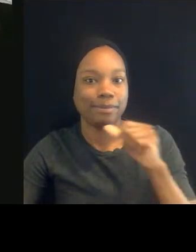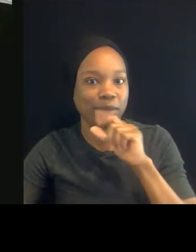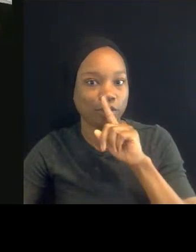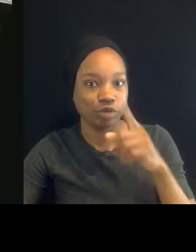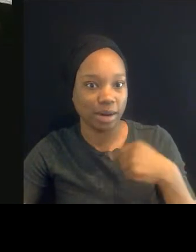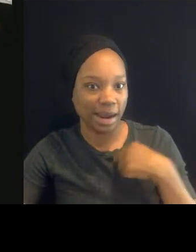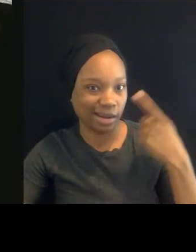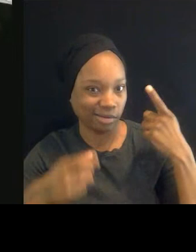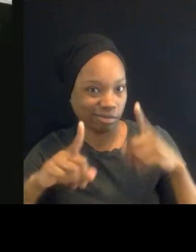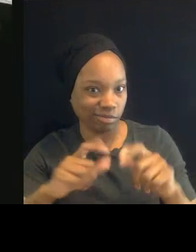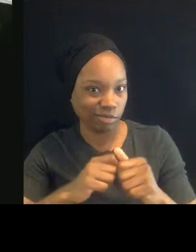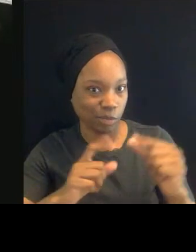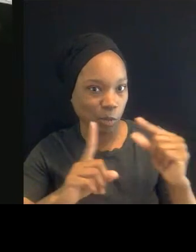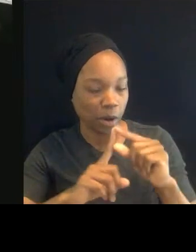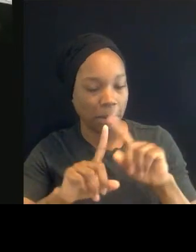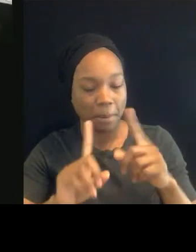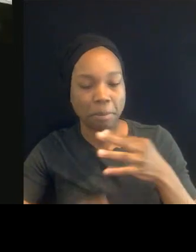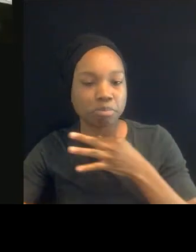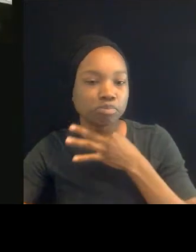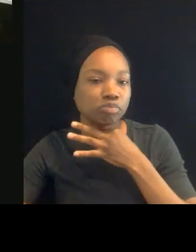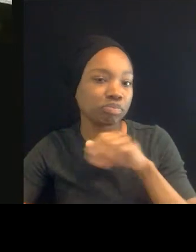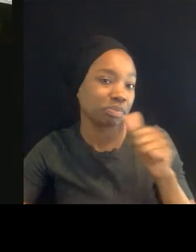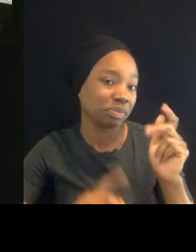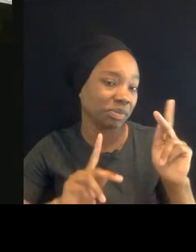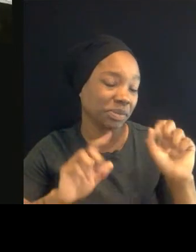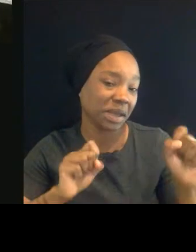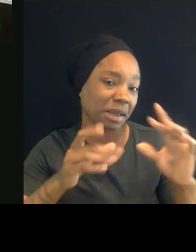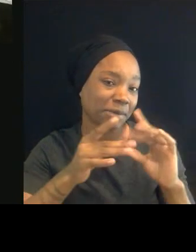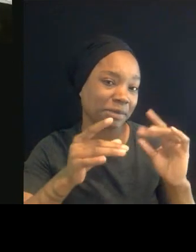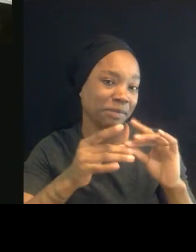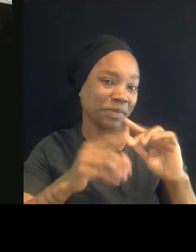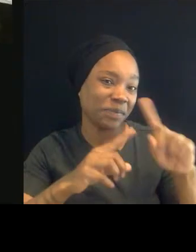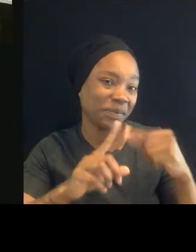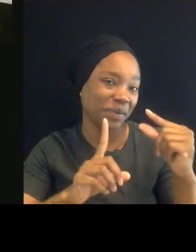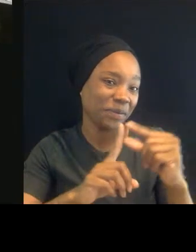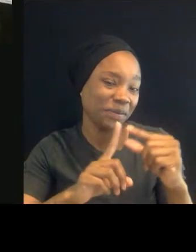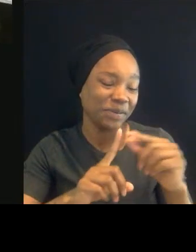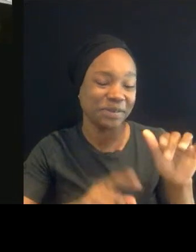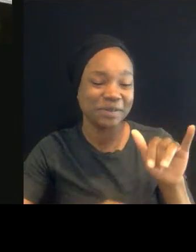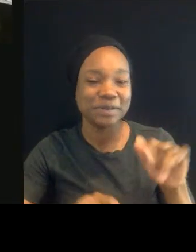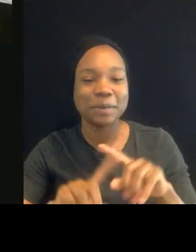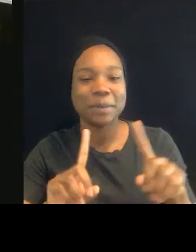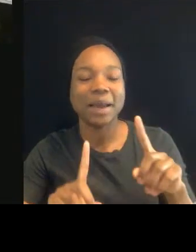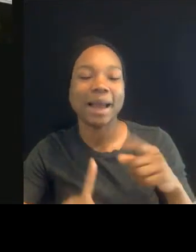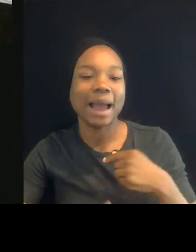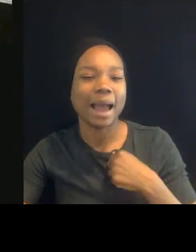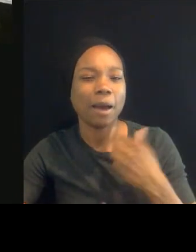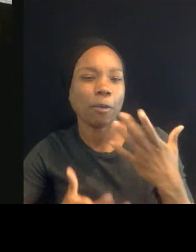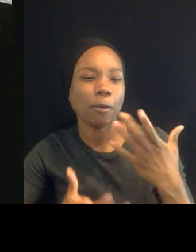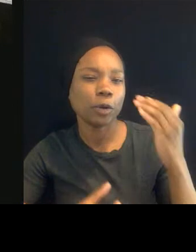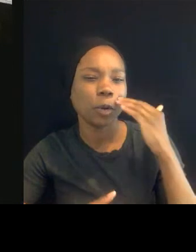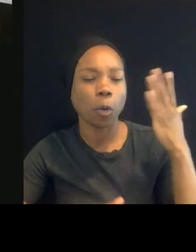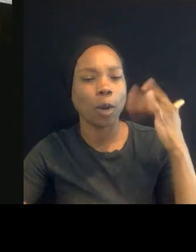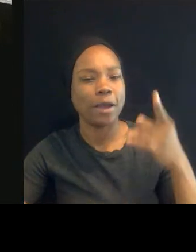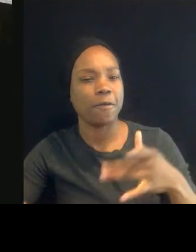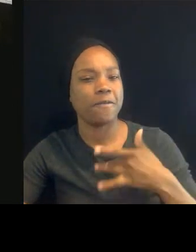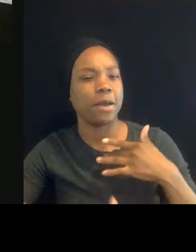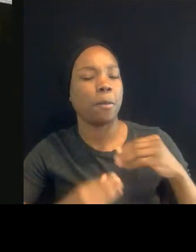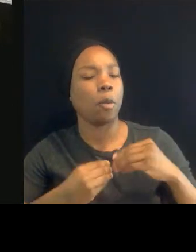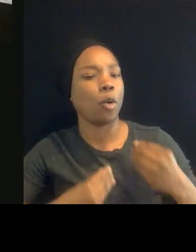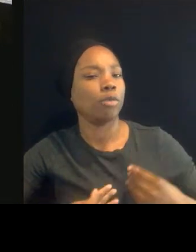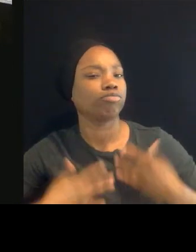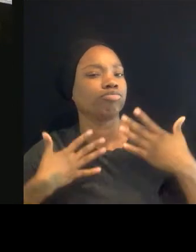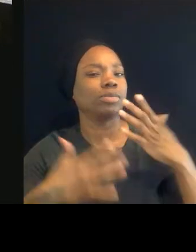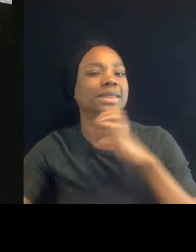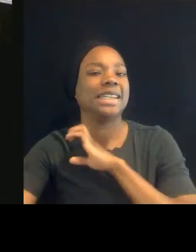thoughts about that. But Michael, I'd love to hear for you, how did this process work that caused you to feel sort of more energy? How did that work for you? And is there something you could recommend